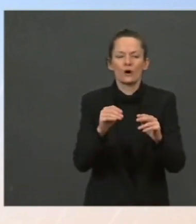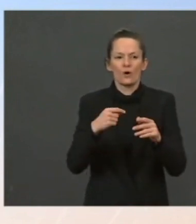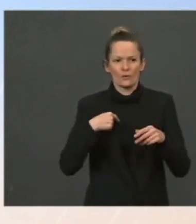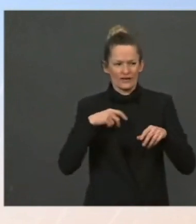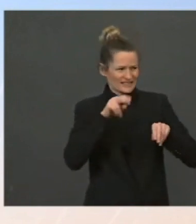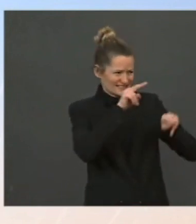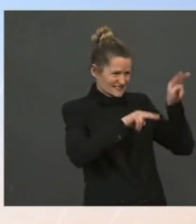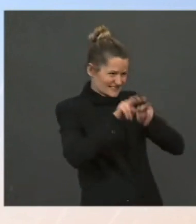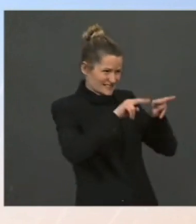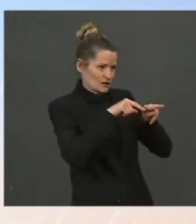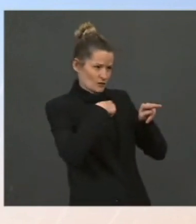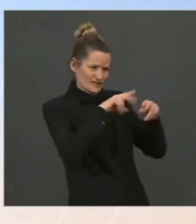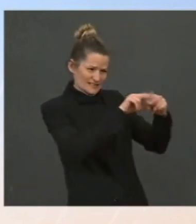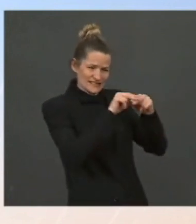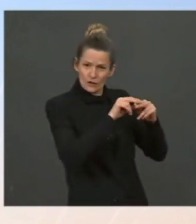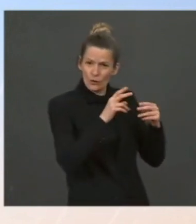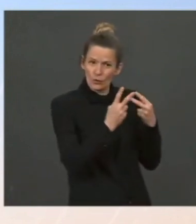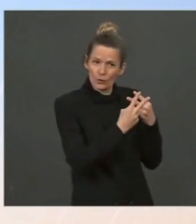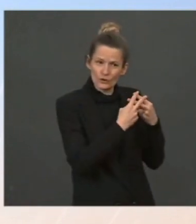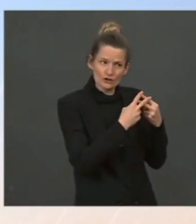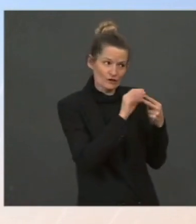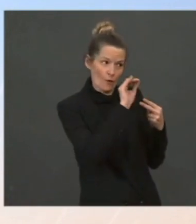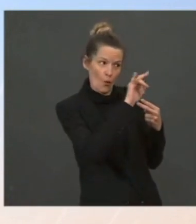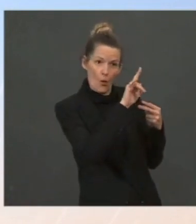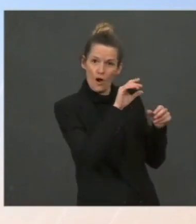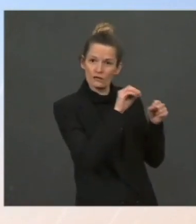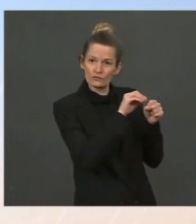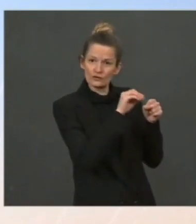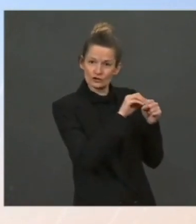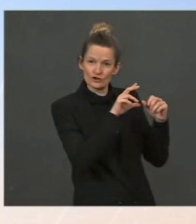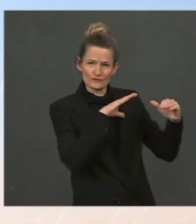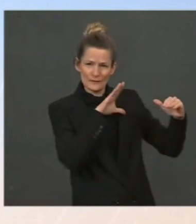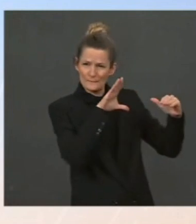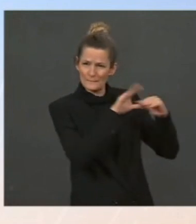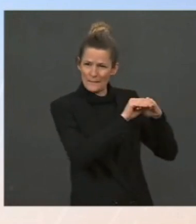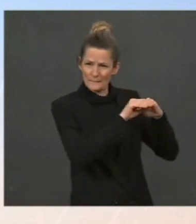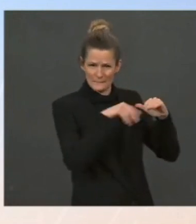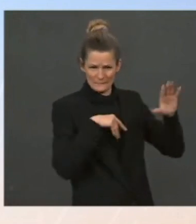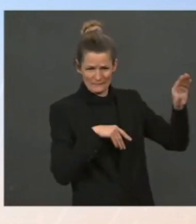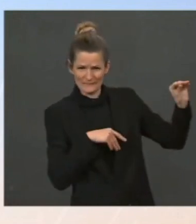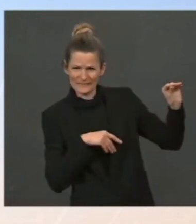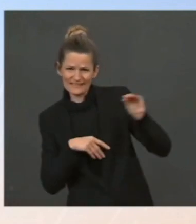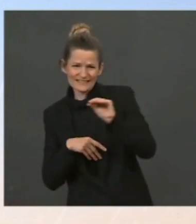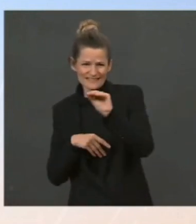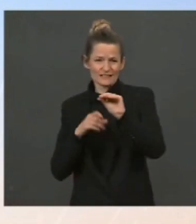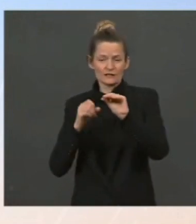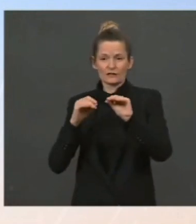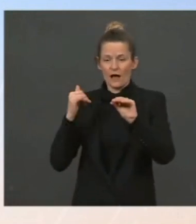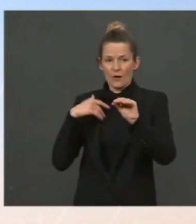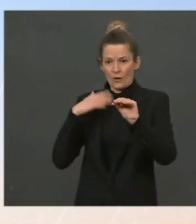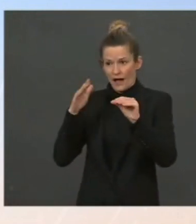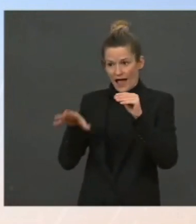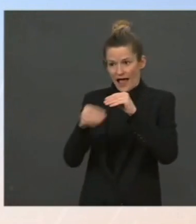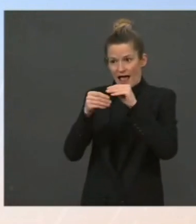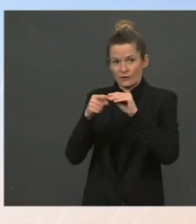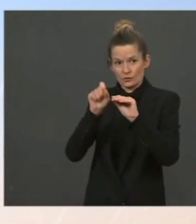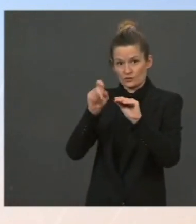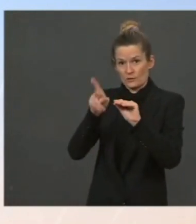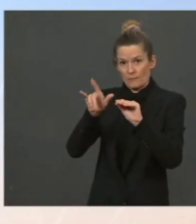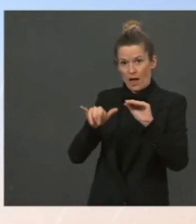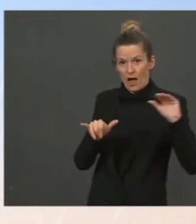corrects itself and hopefully increase the supply from the private sector. And a follow-up. You said your effort is